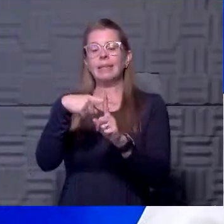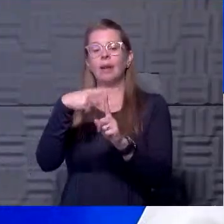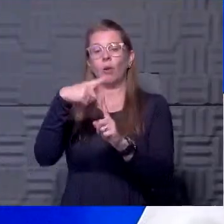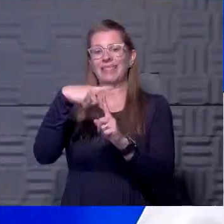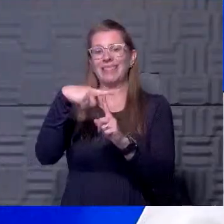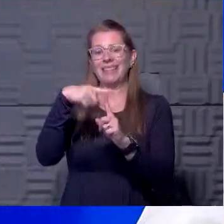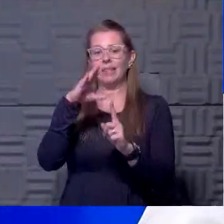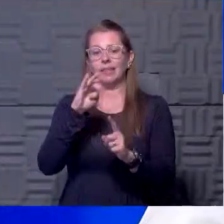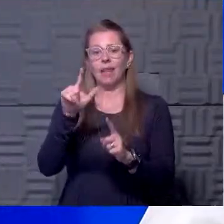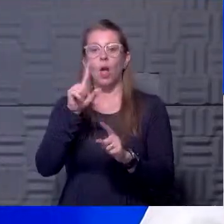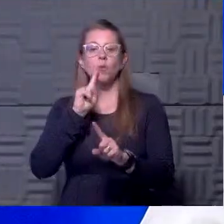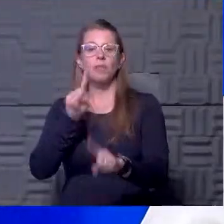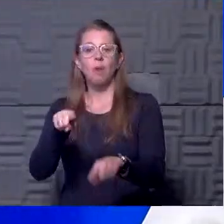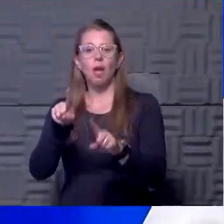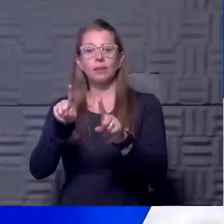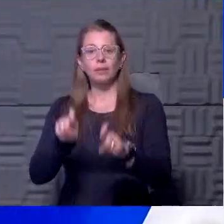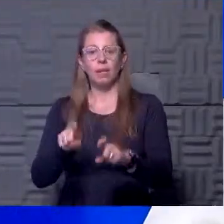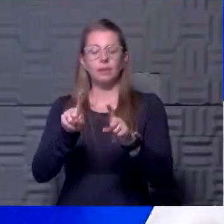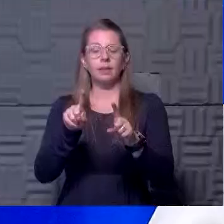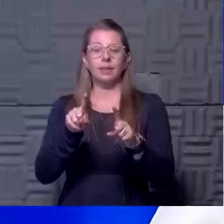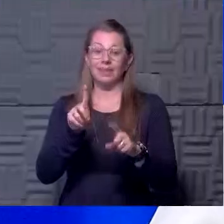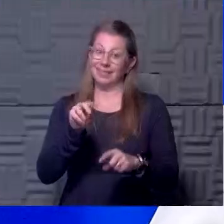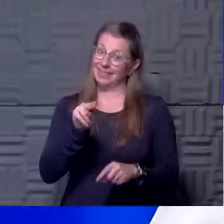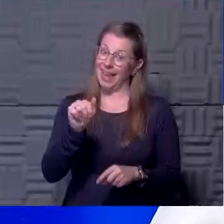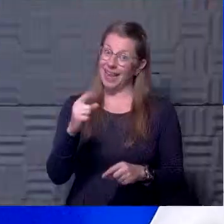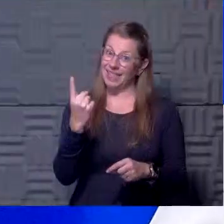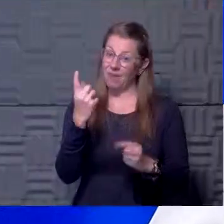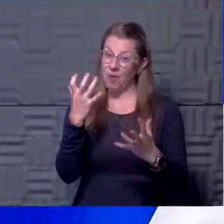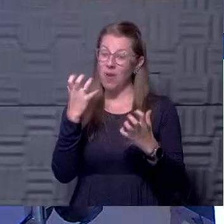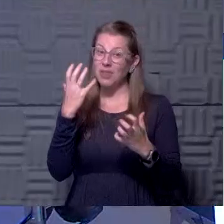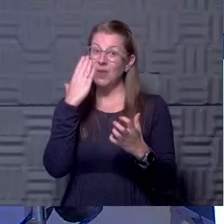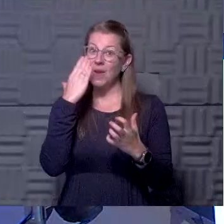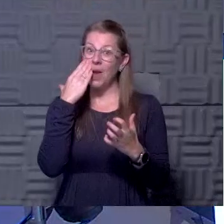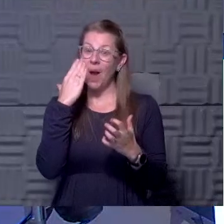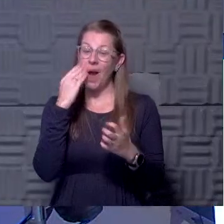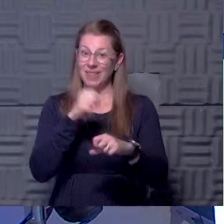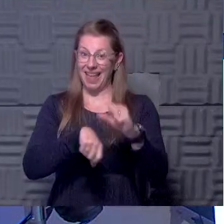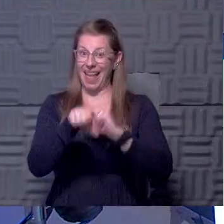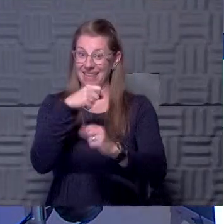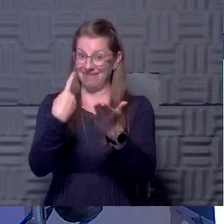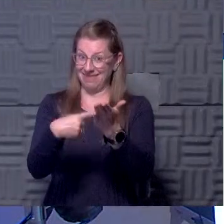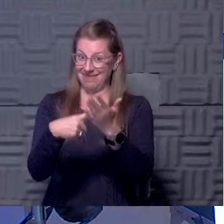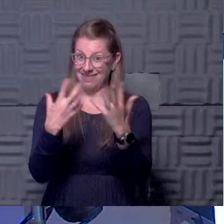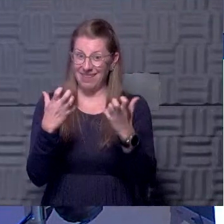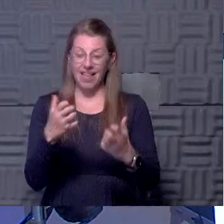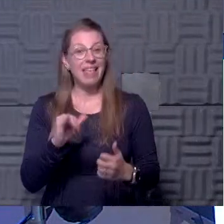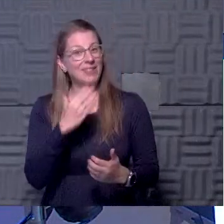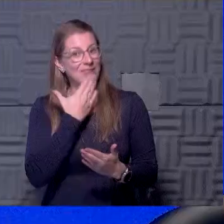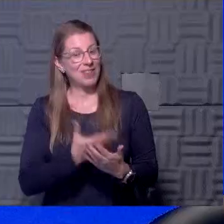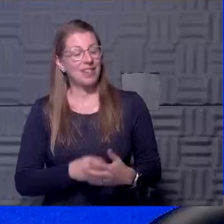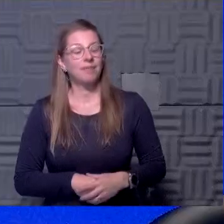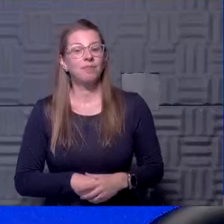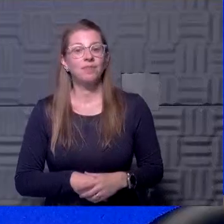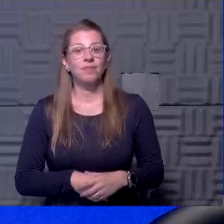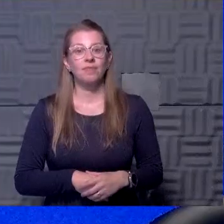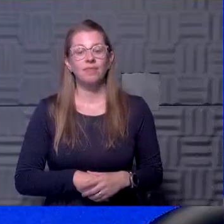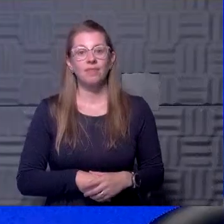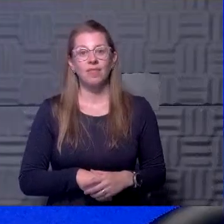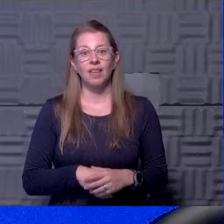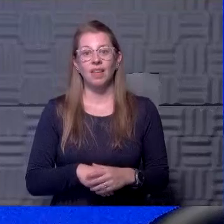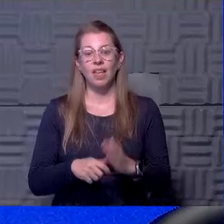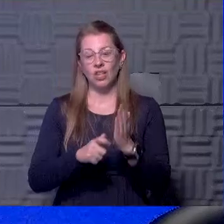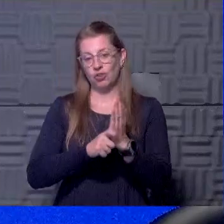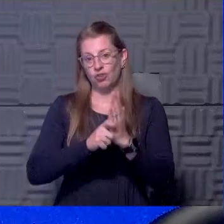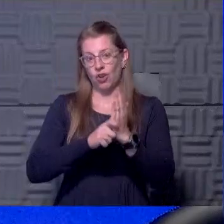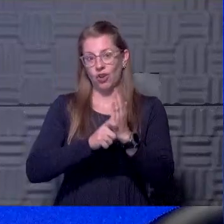response test? Oh, here you go, Dana. Somebody wants to dig into a little science, buddy. Let's do that. good. Well, I do have to present a journal club